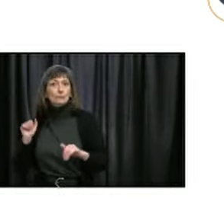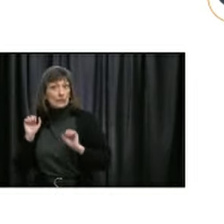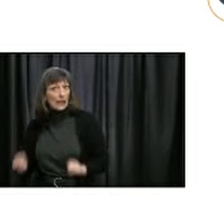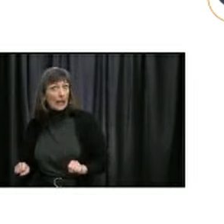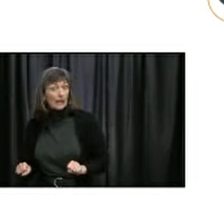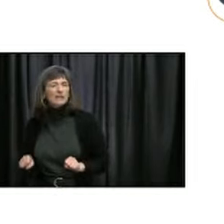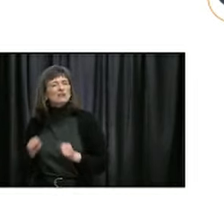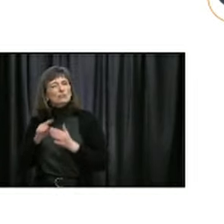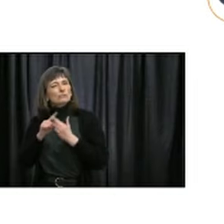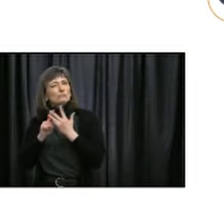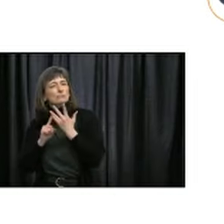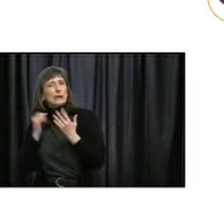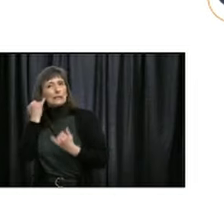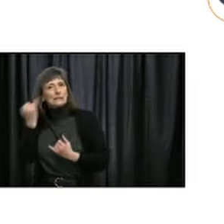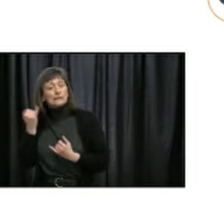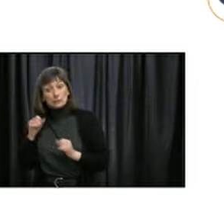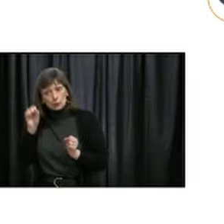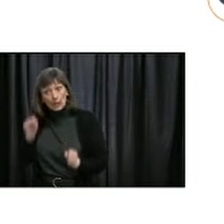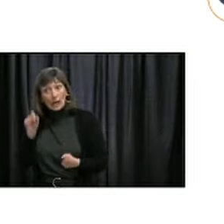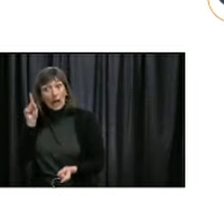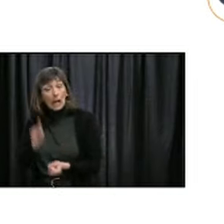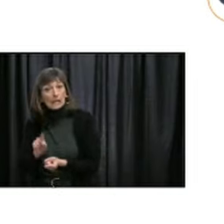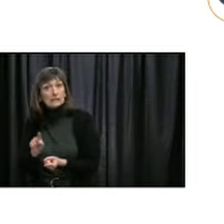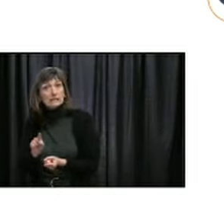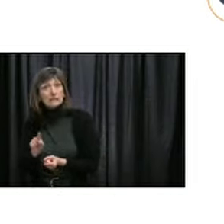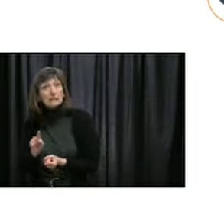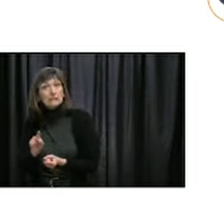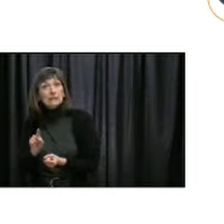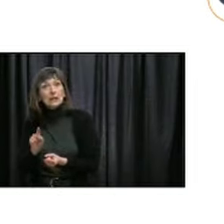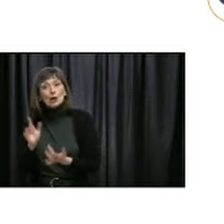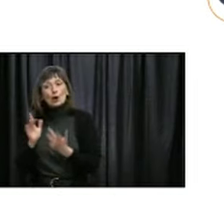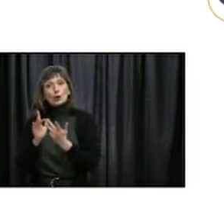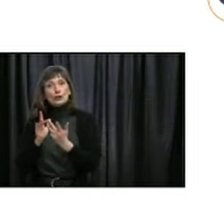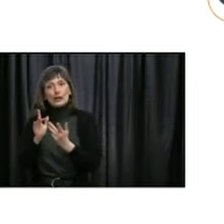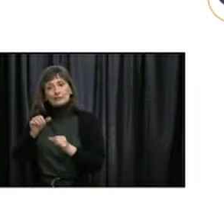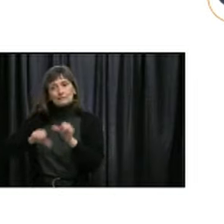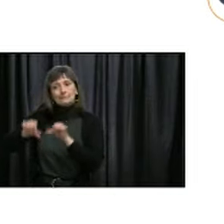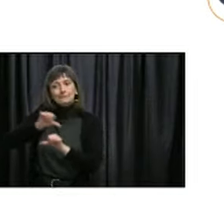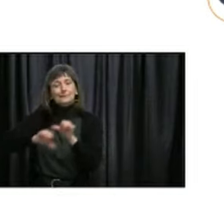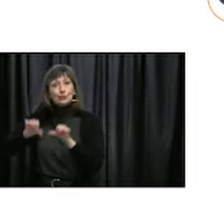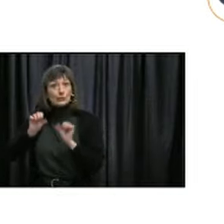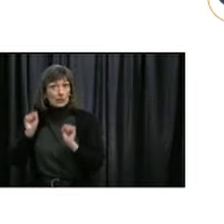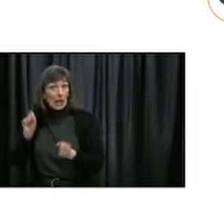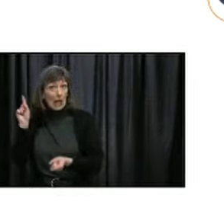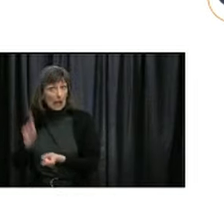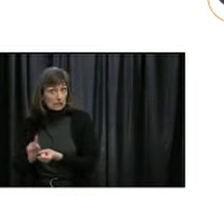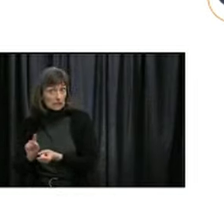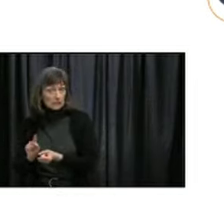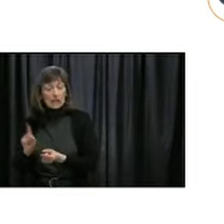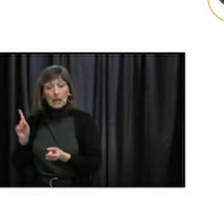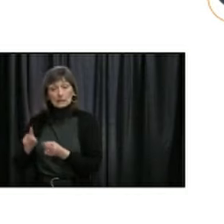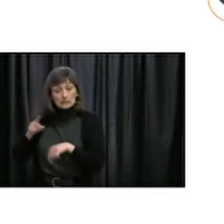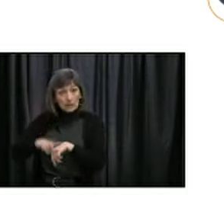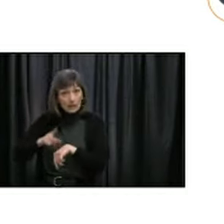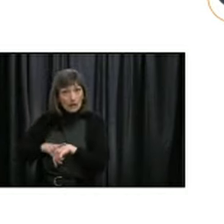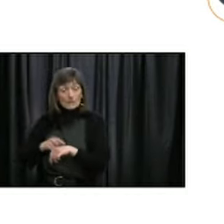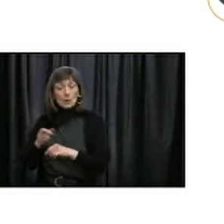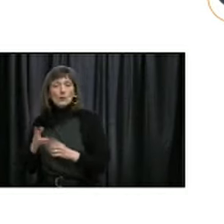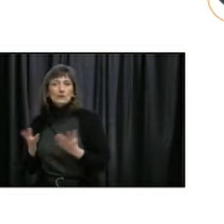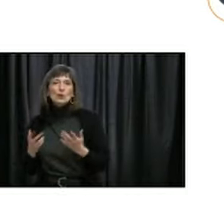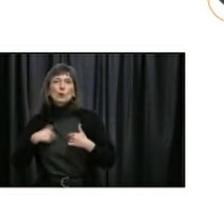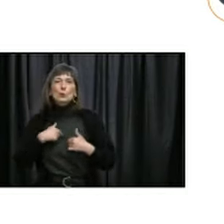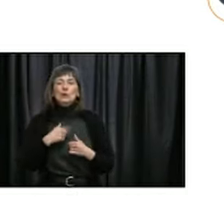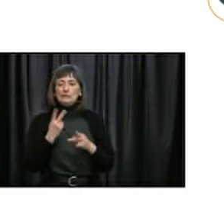place that can reduce those risks? So depending on all of those things, we can decide if a business is a high,